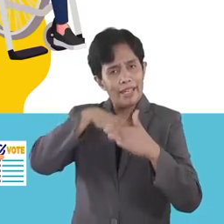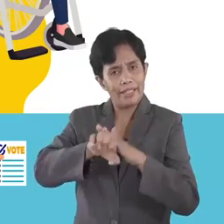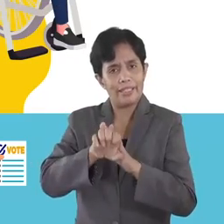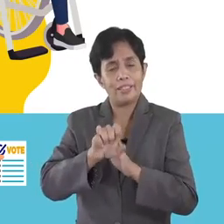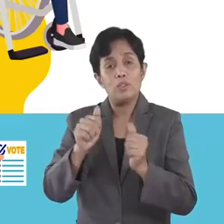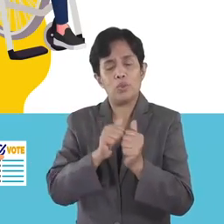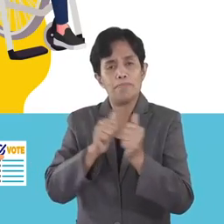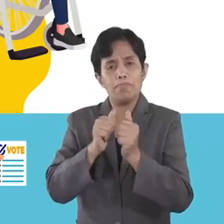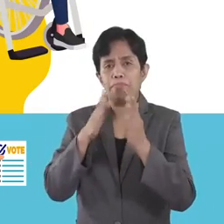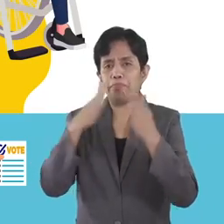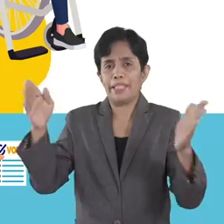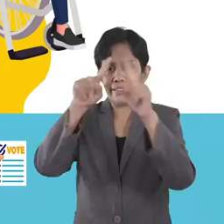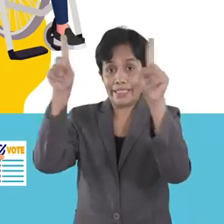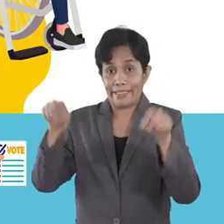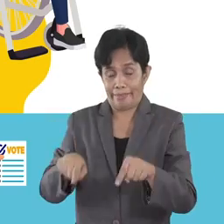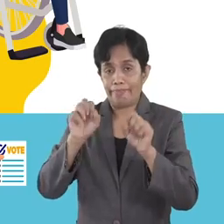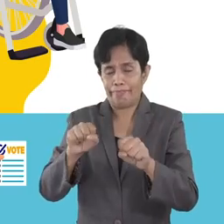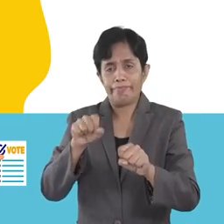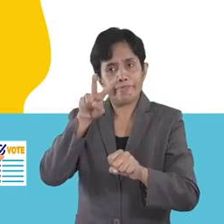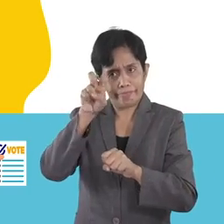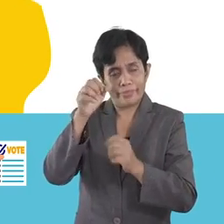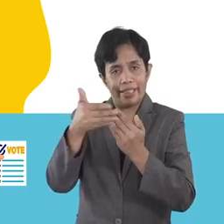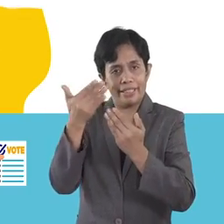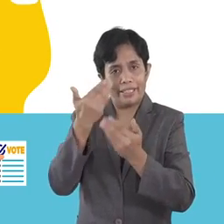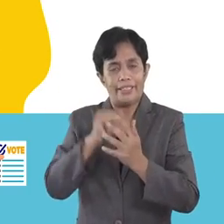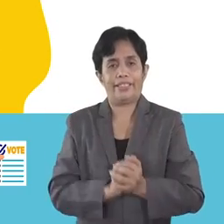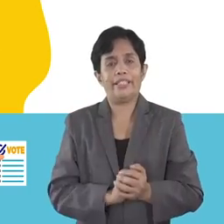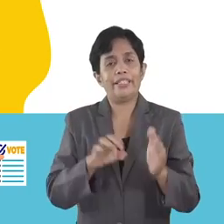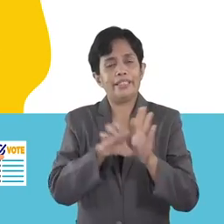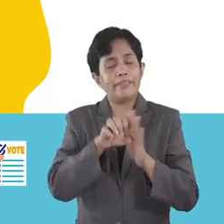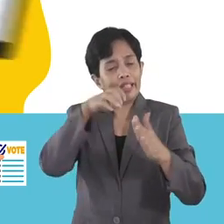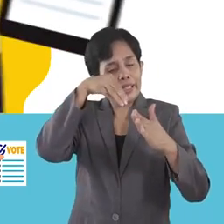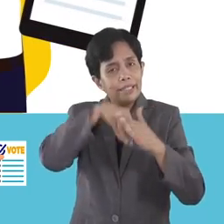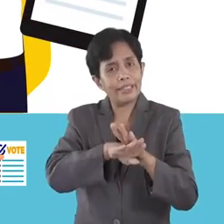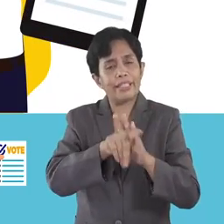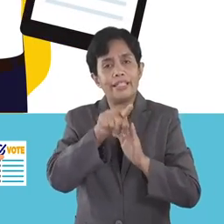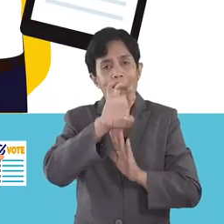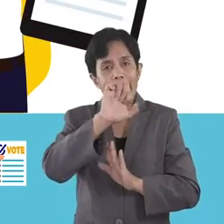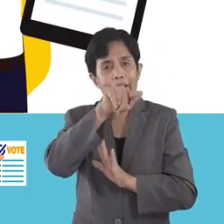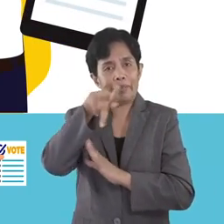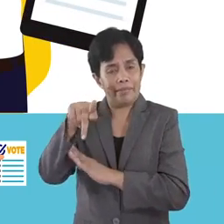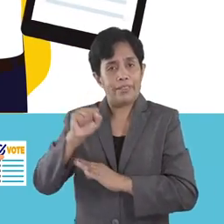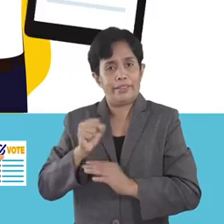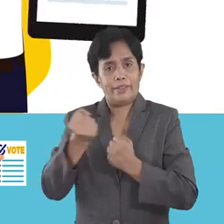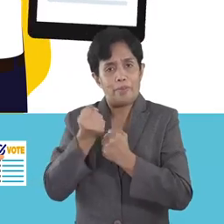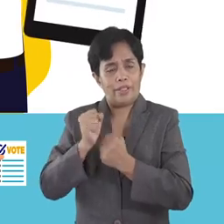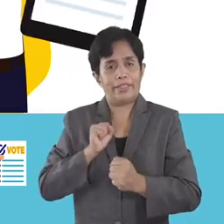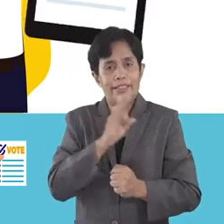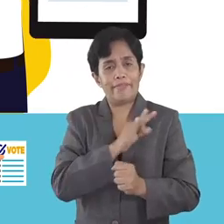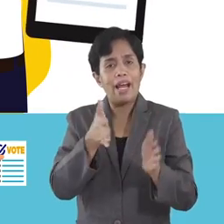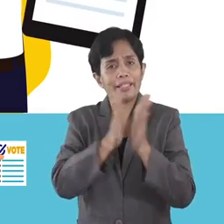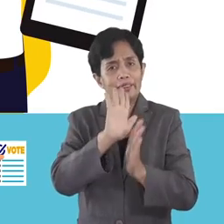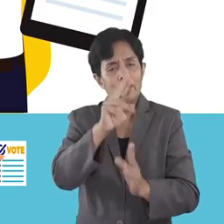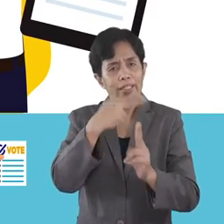and with a big signage that you can't miss. Once inside, an EAPP support staff will ask for your